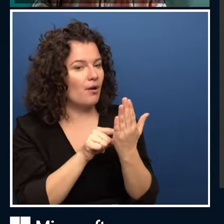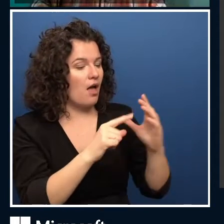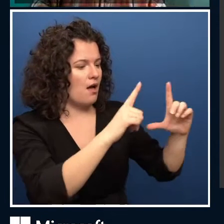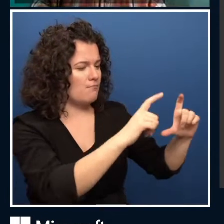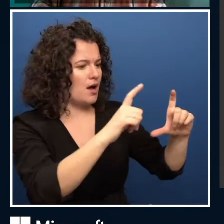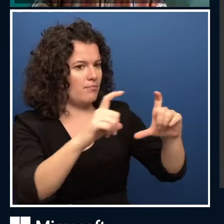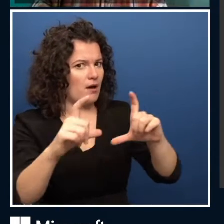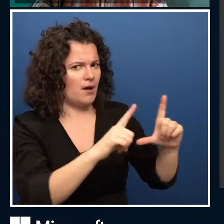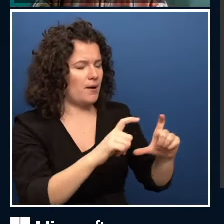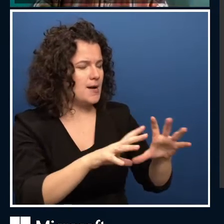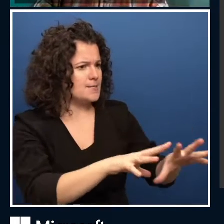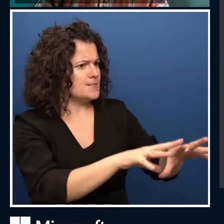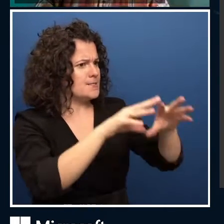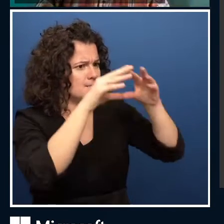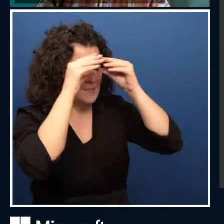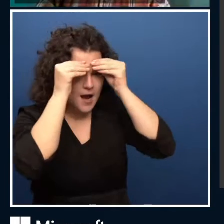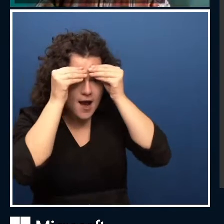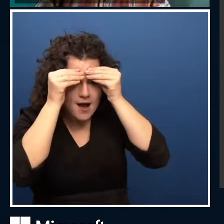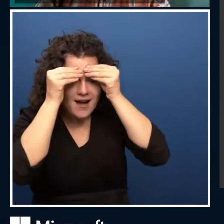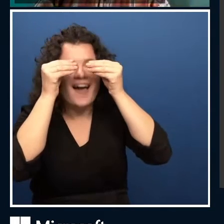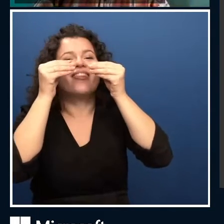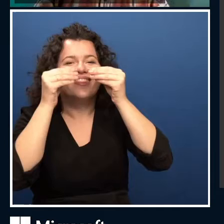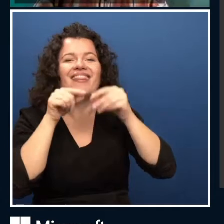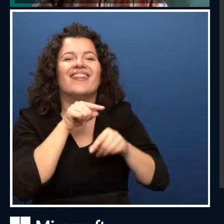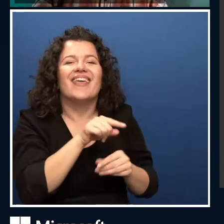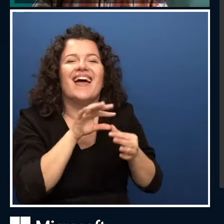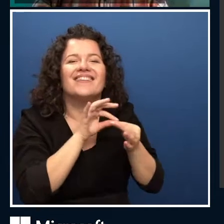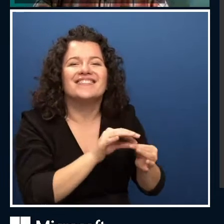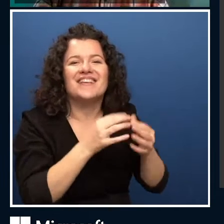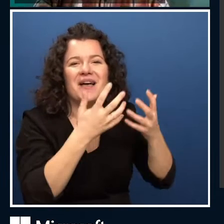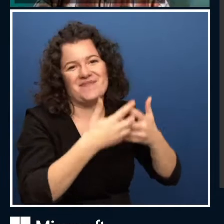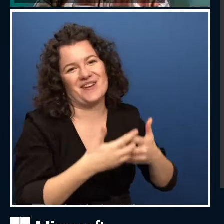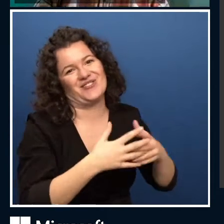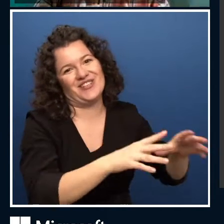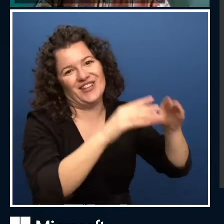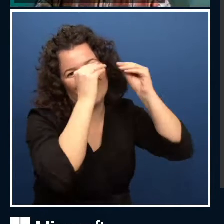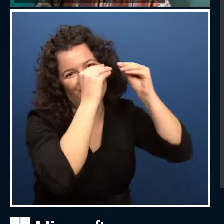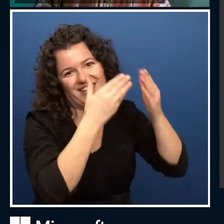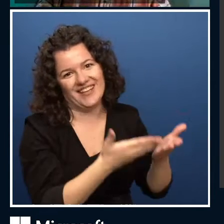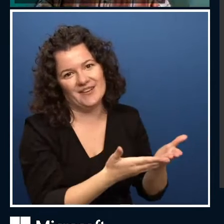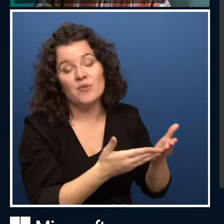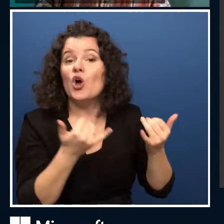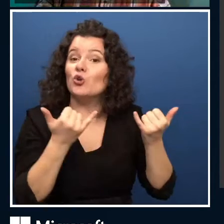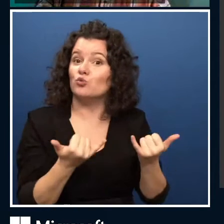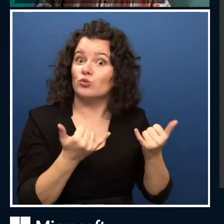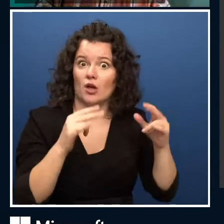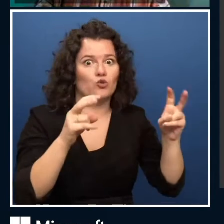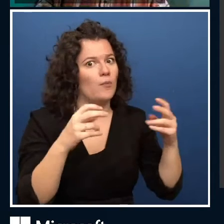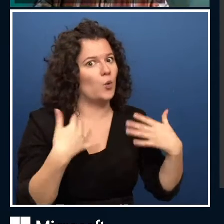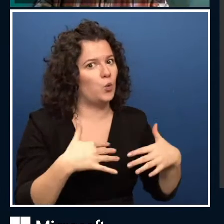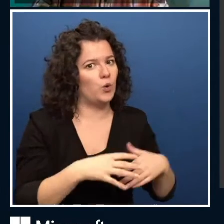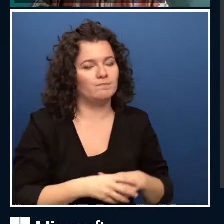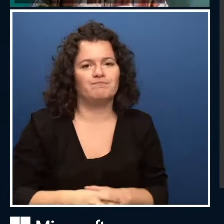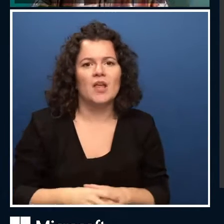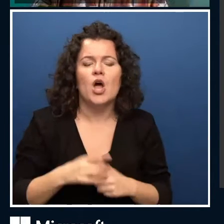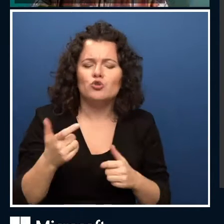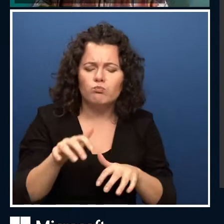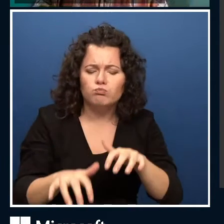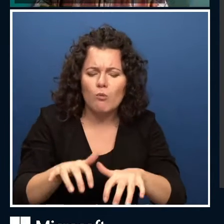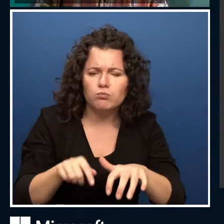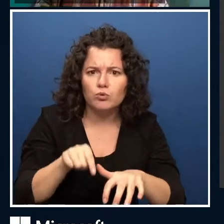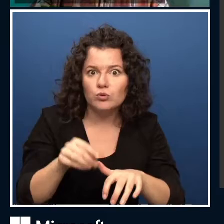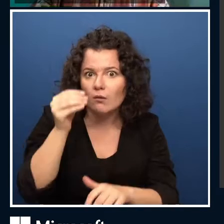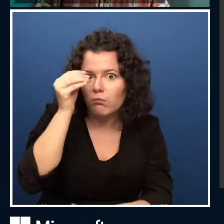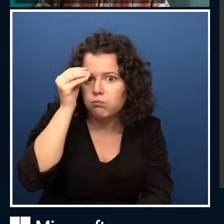about today as well. But coming back to creating intelligent computers, it is